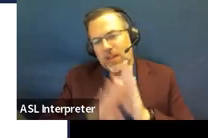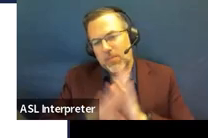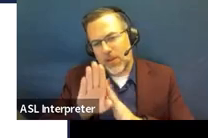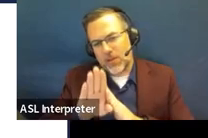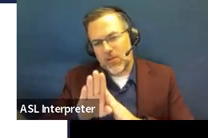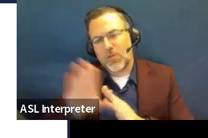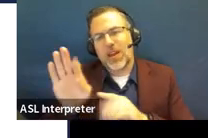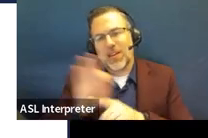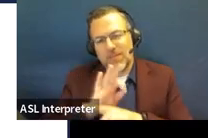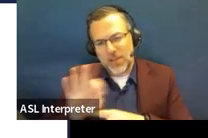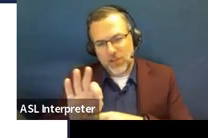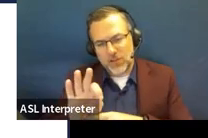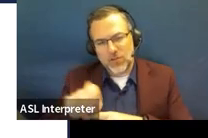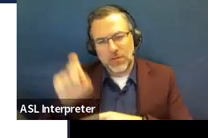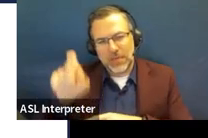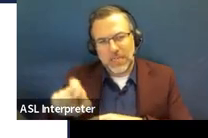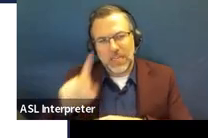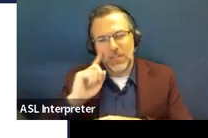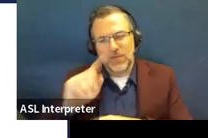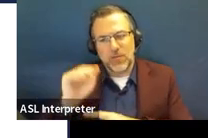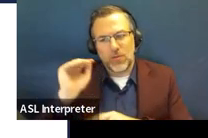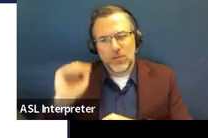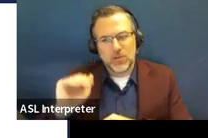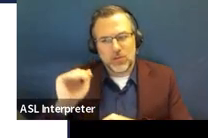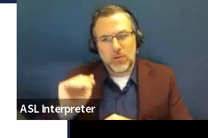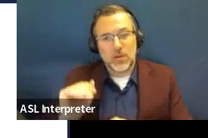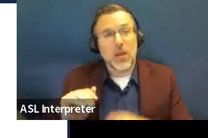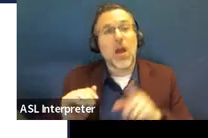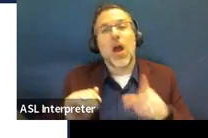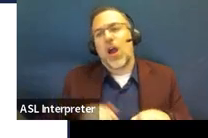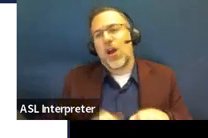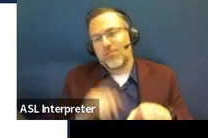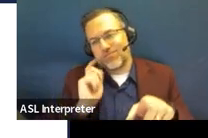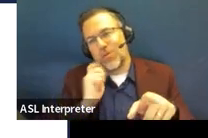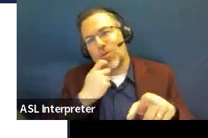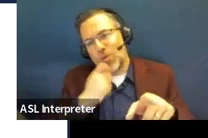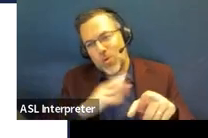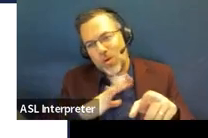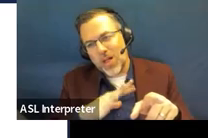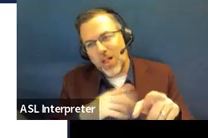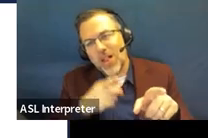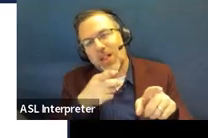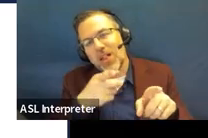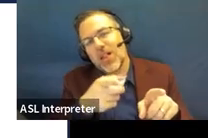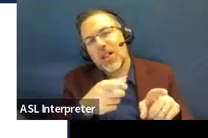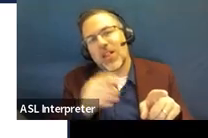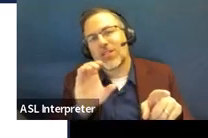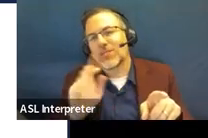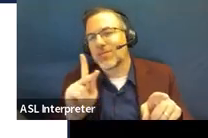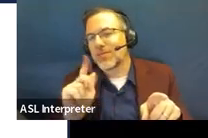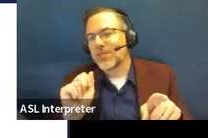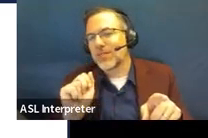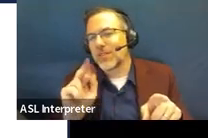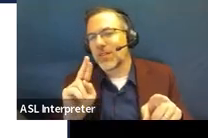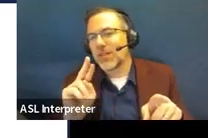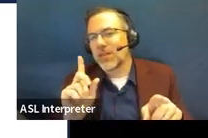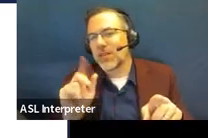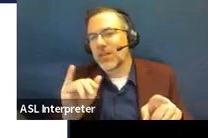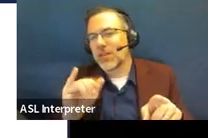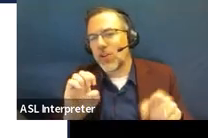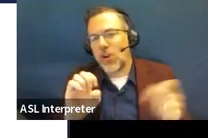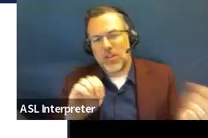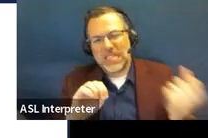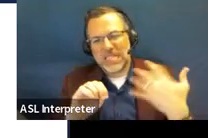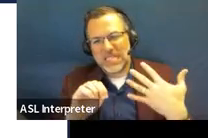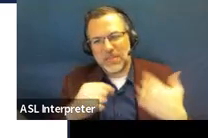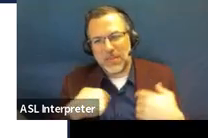So that is, oh, this is a cool resource I was, I pulled up thanks to Carly. When I was